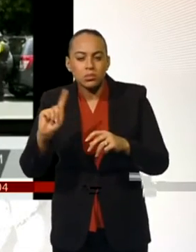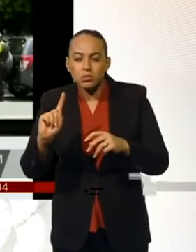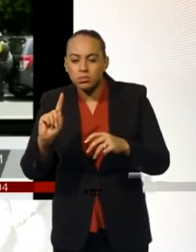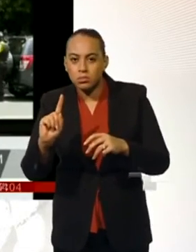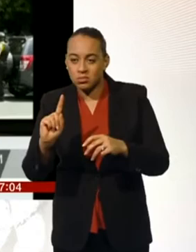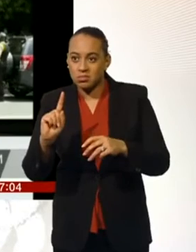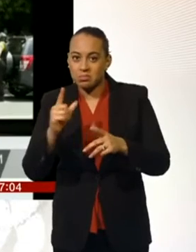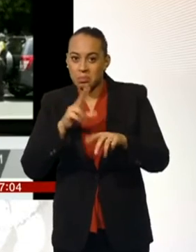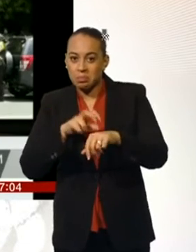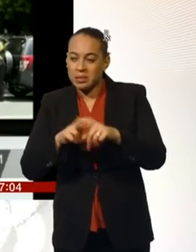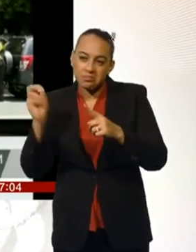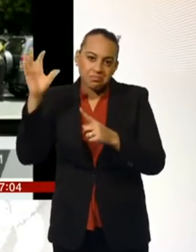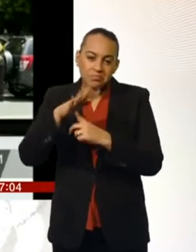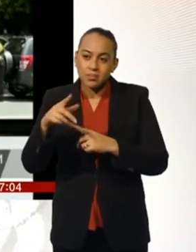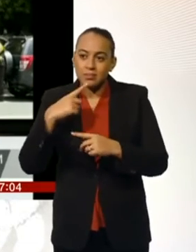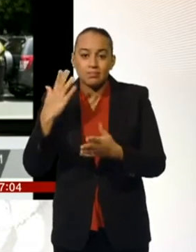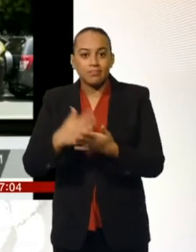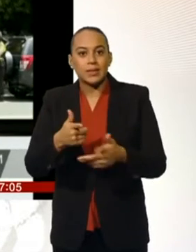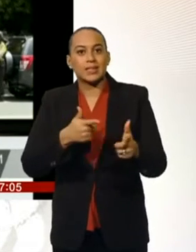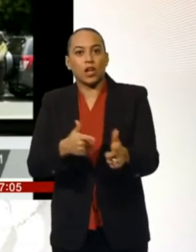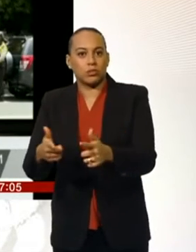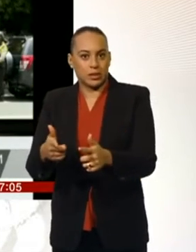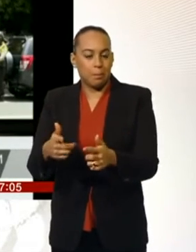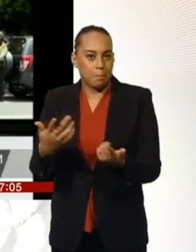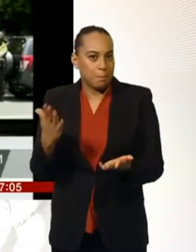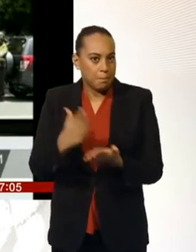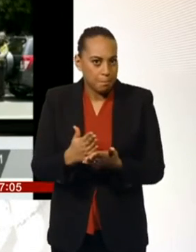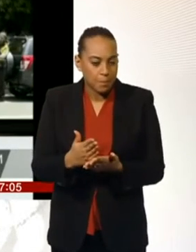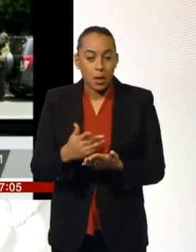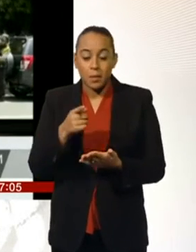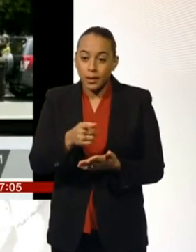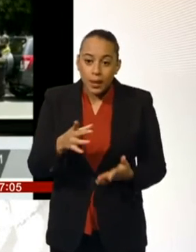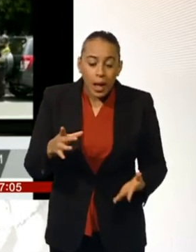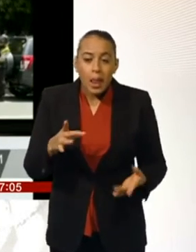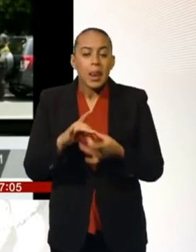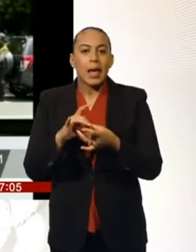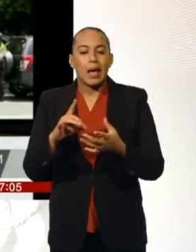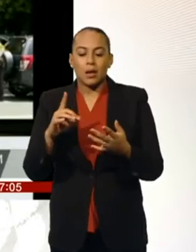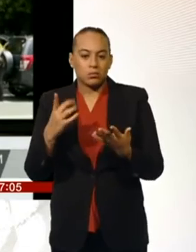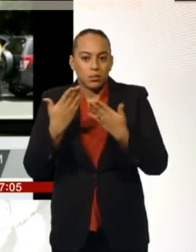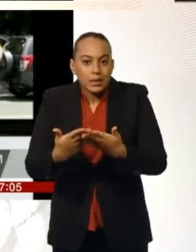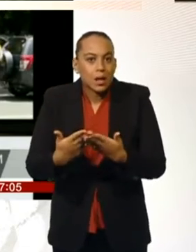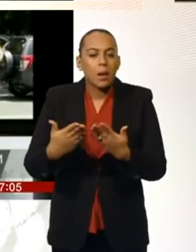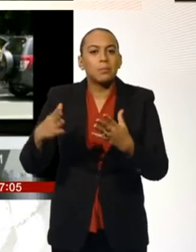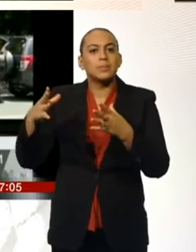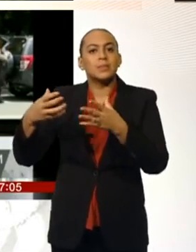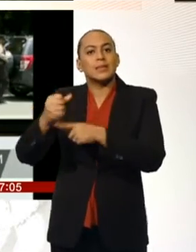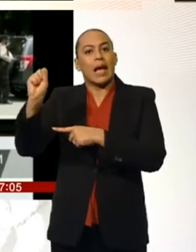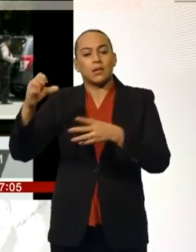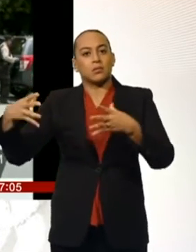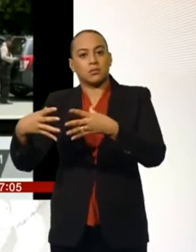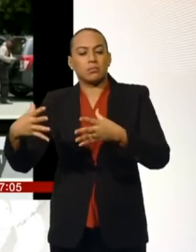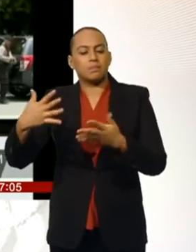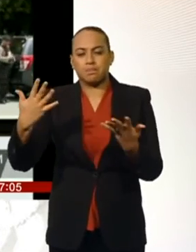terrorism, but that there are no indications yet that this is related to the Islamic State. Okay.